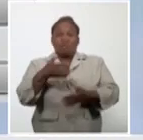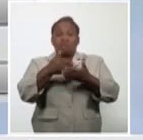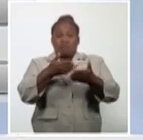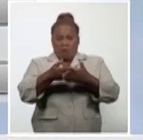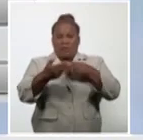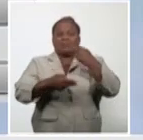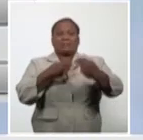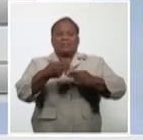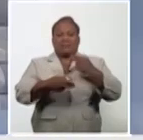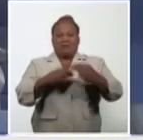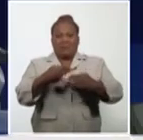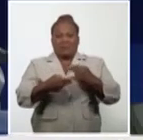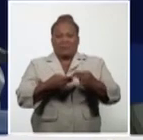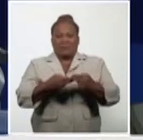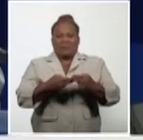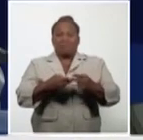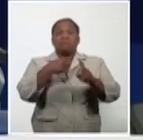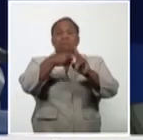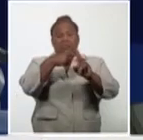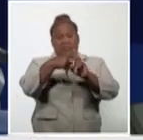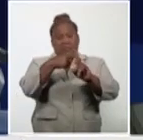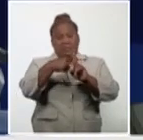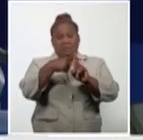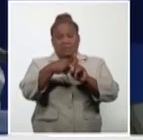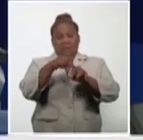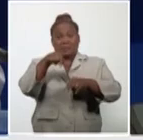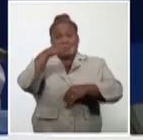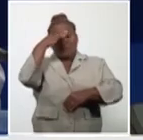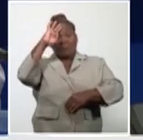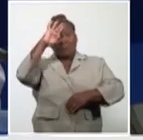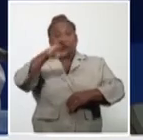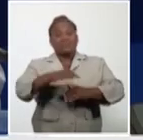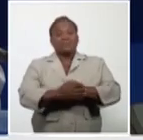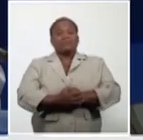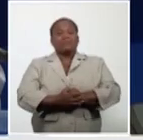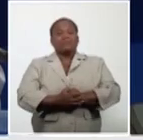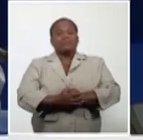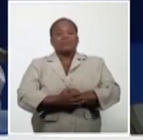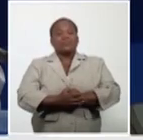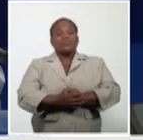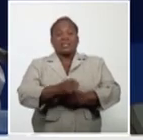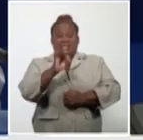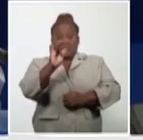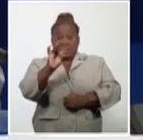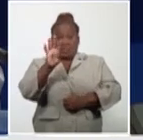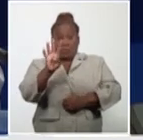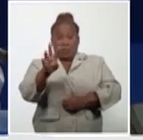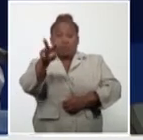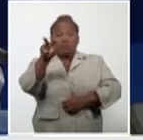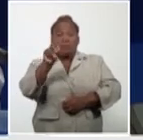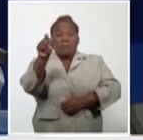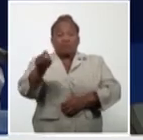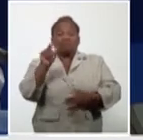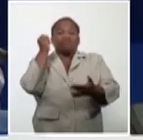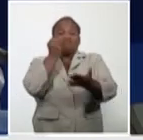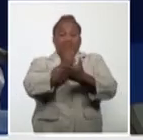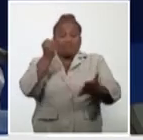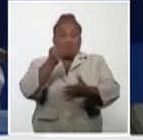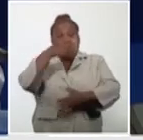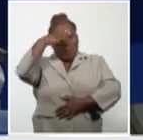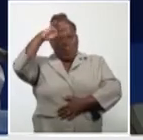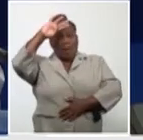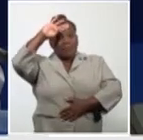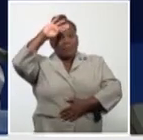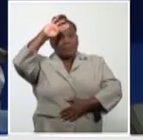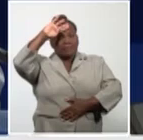3.1 percent of the samples studied have tested positive in our country. The 74 new